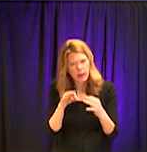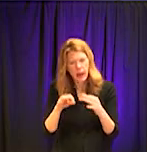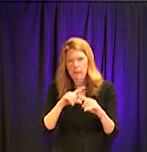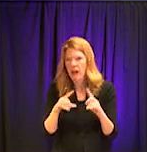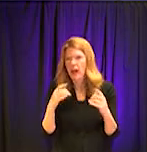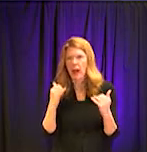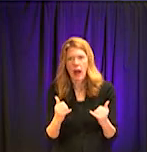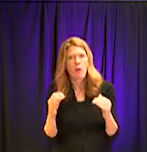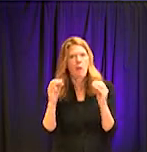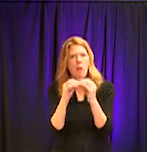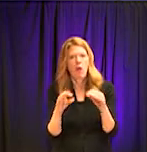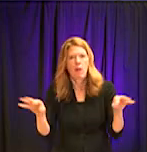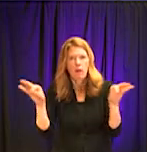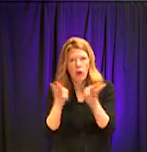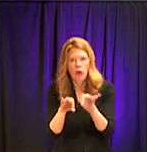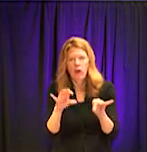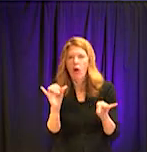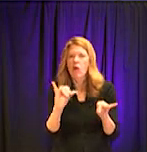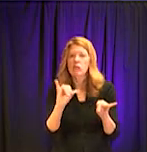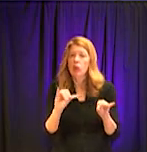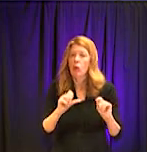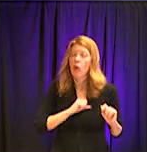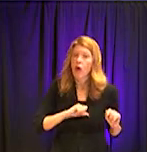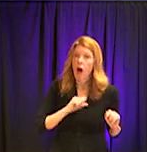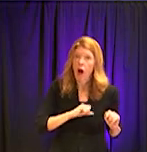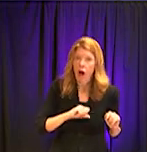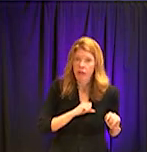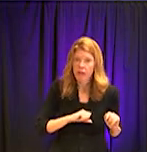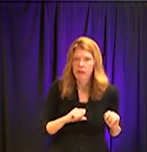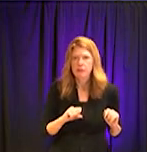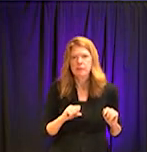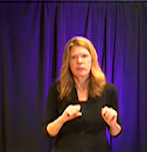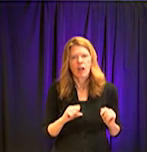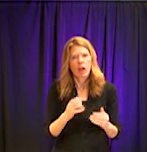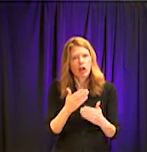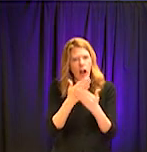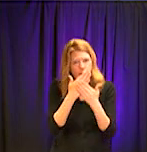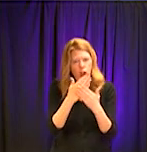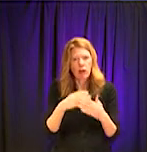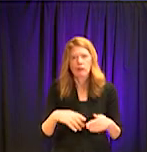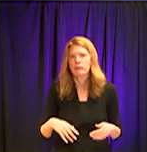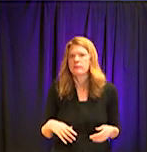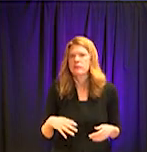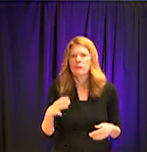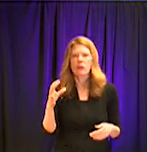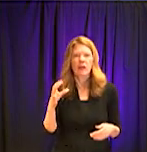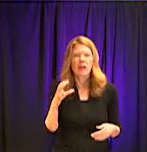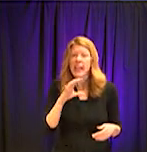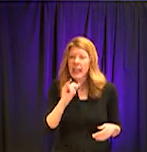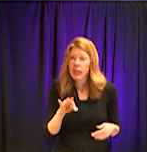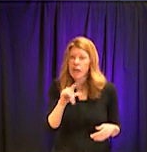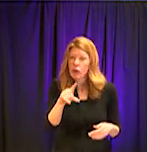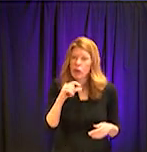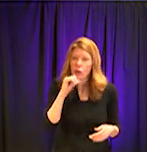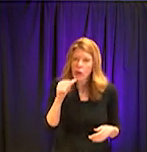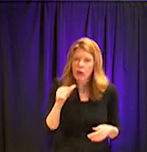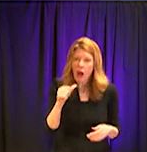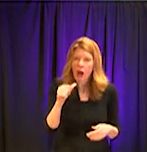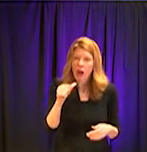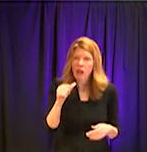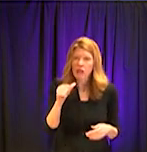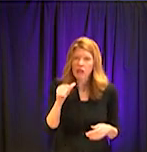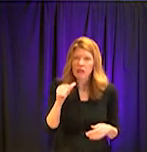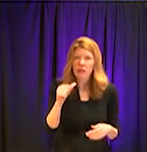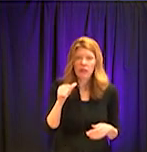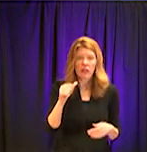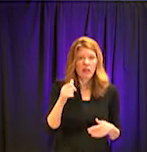one, which a lot of, um, organizations seem to have already addressed is not coming to work when you're sick and not coming to school when you're sick.